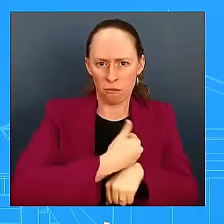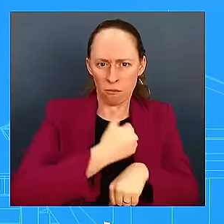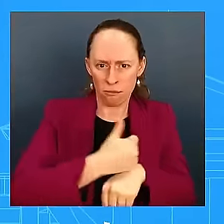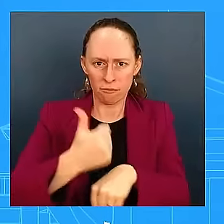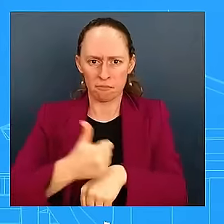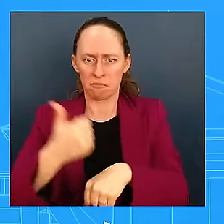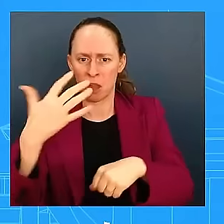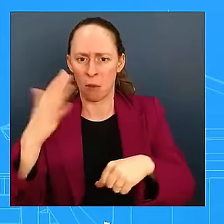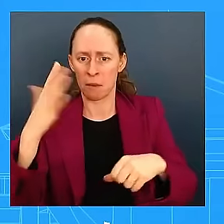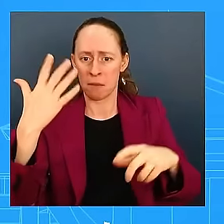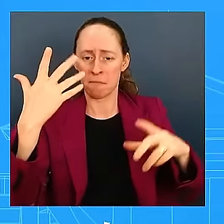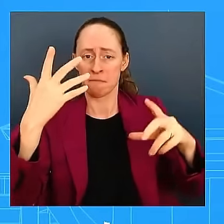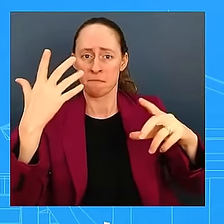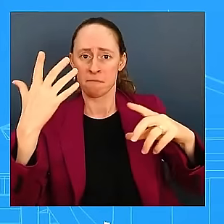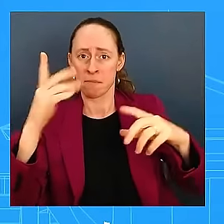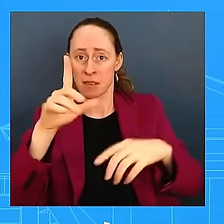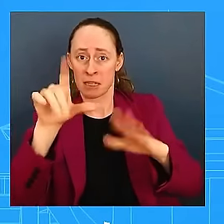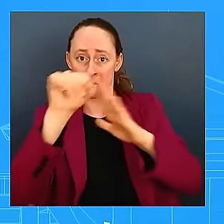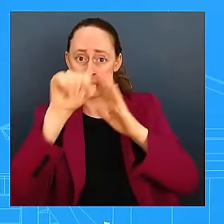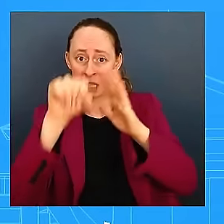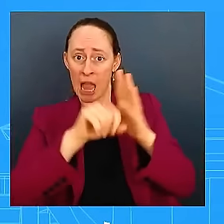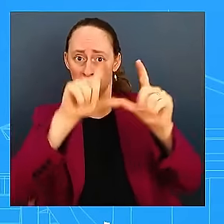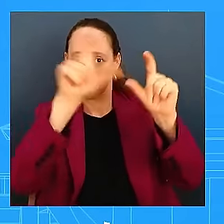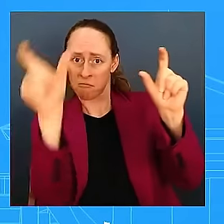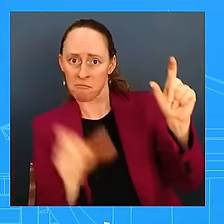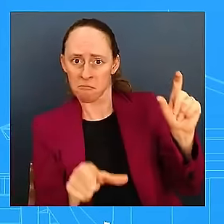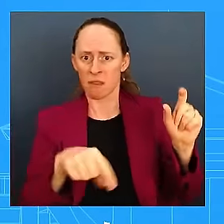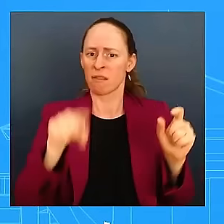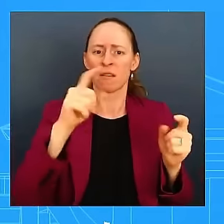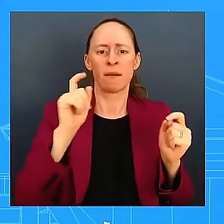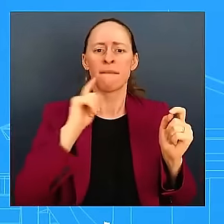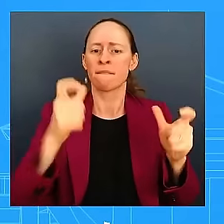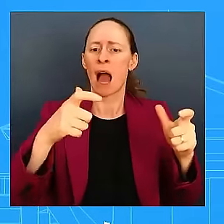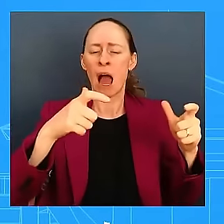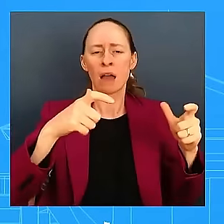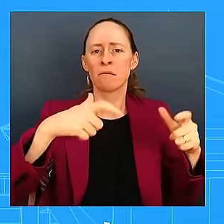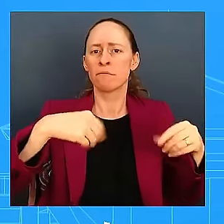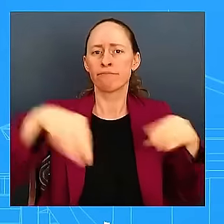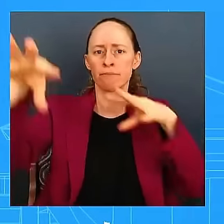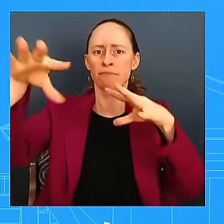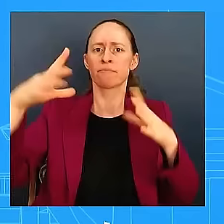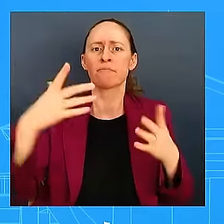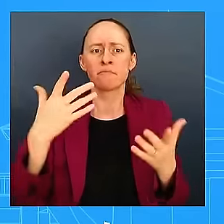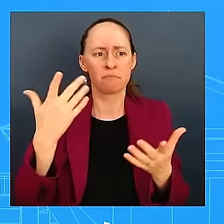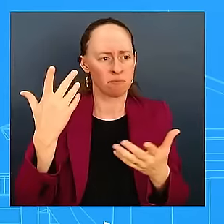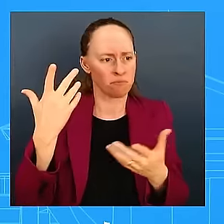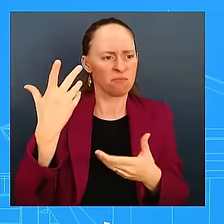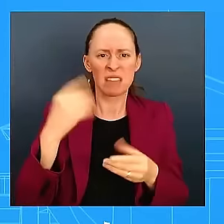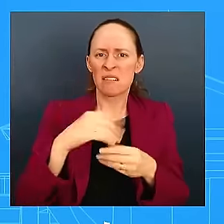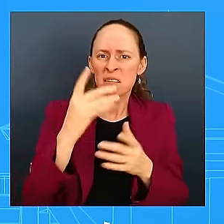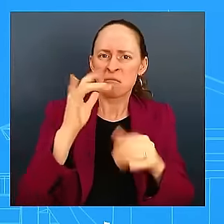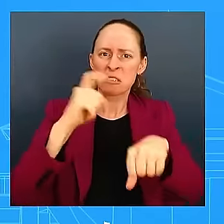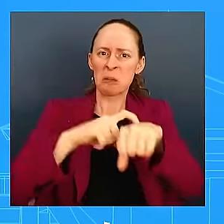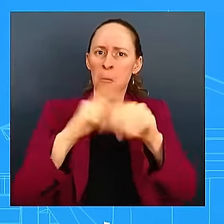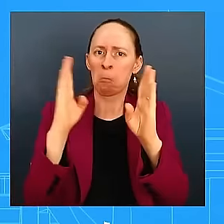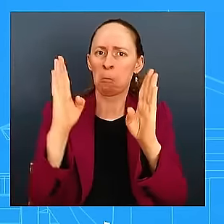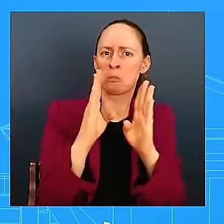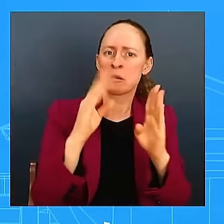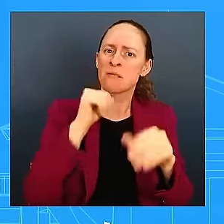up. And they have several thousand resources that have been pre-positioned to come in and support Florida Power and Light or the other